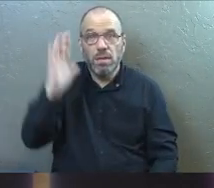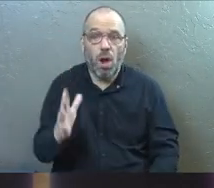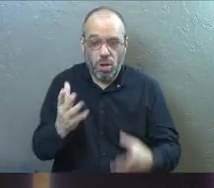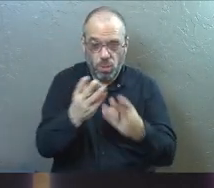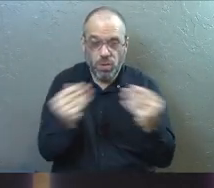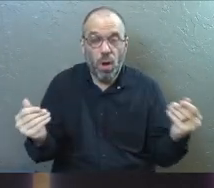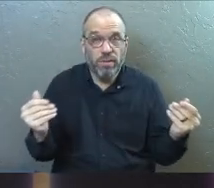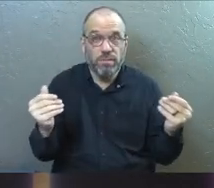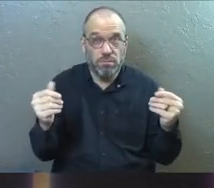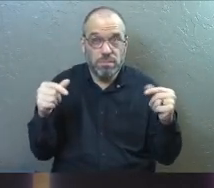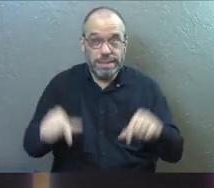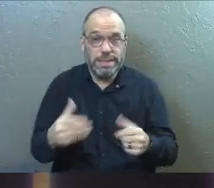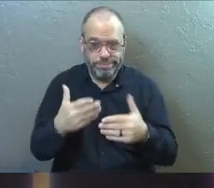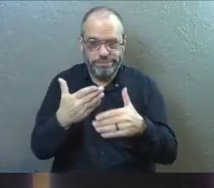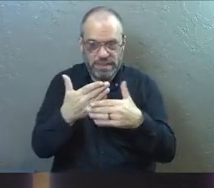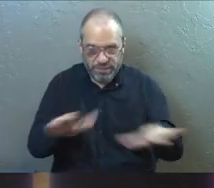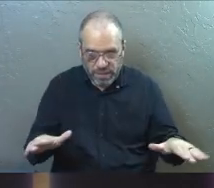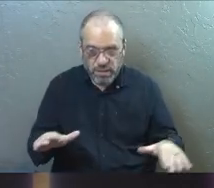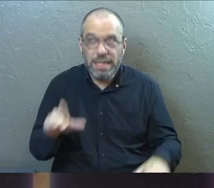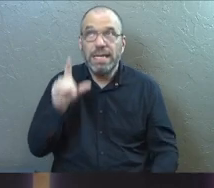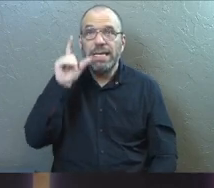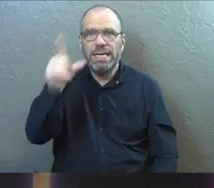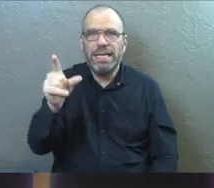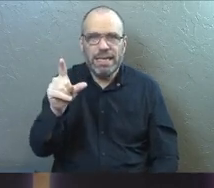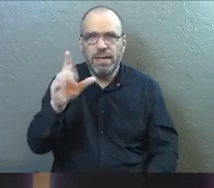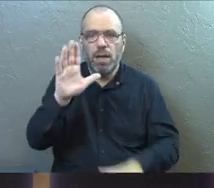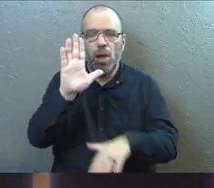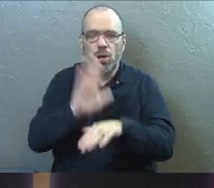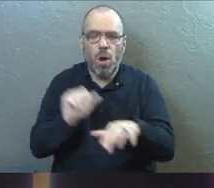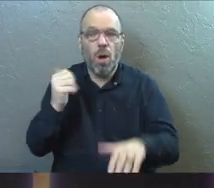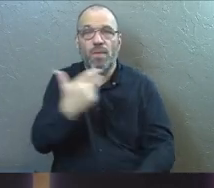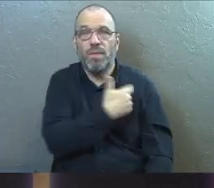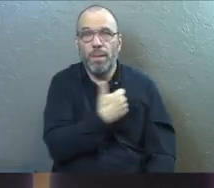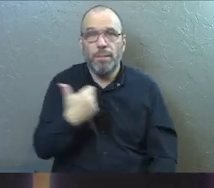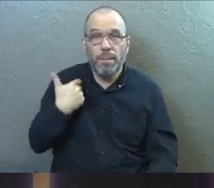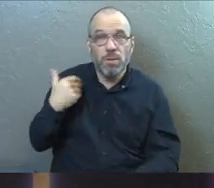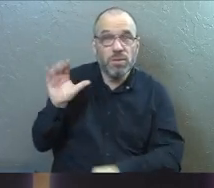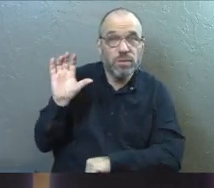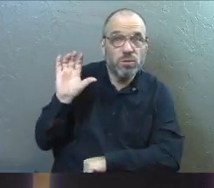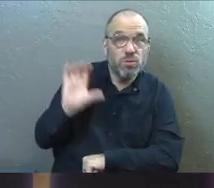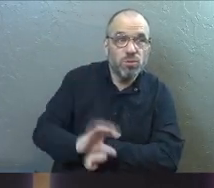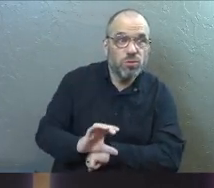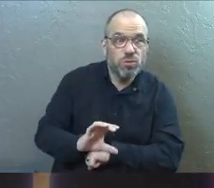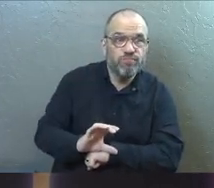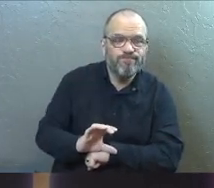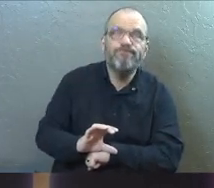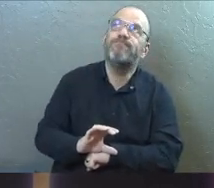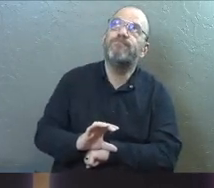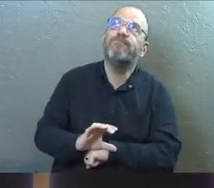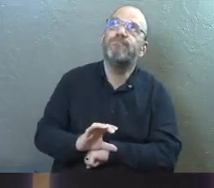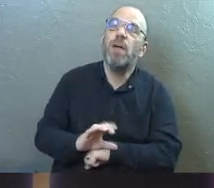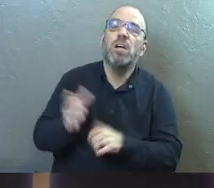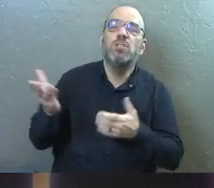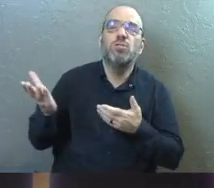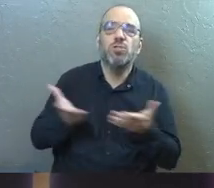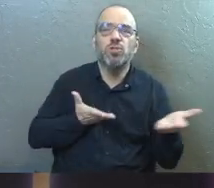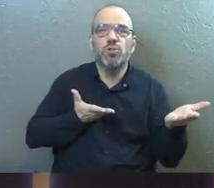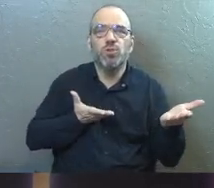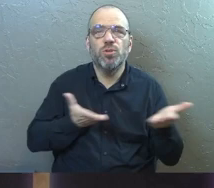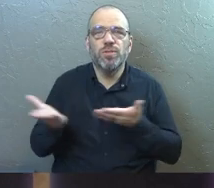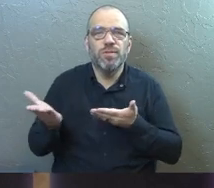is gonna solve it is he's gonna call all the members of the church to serve,